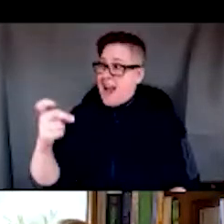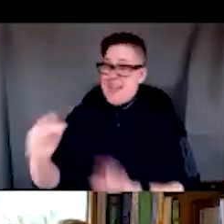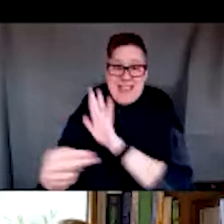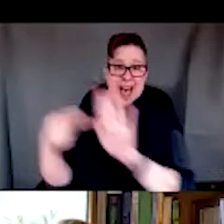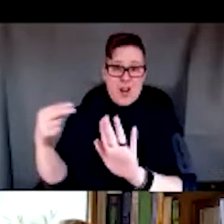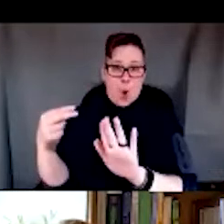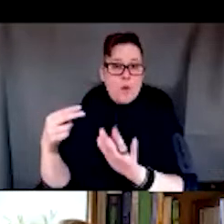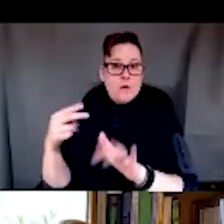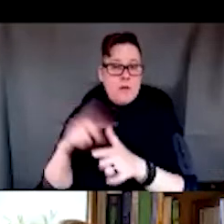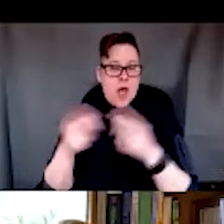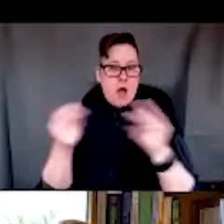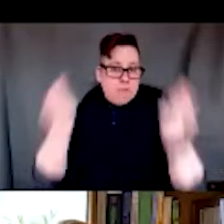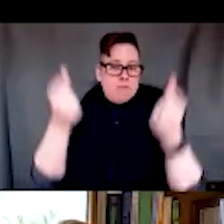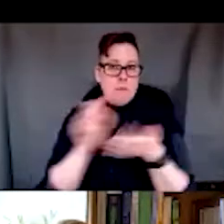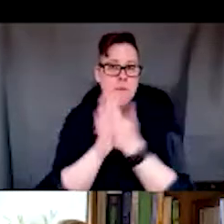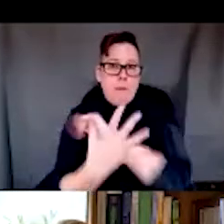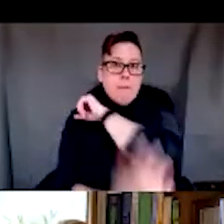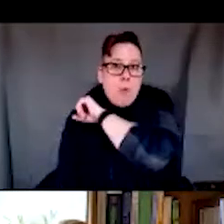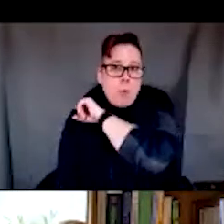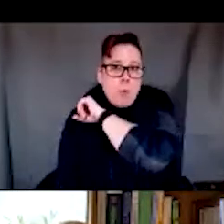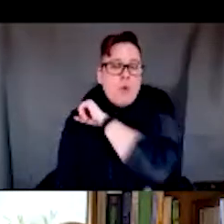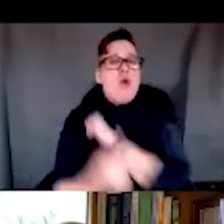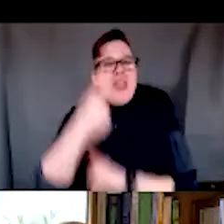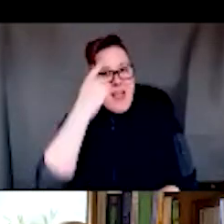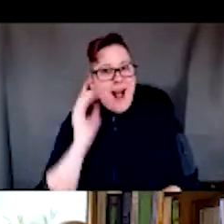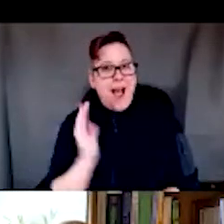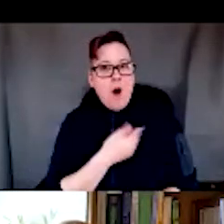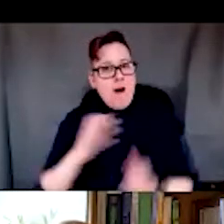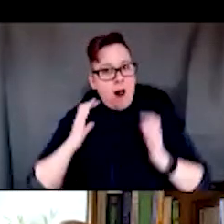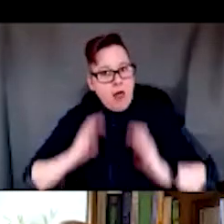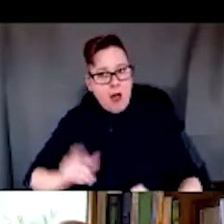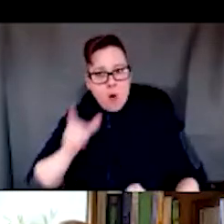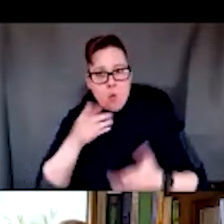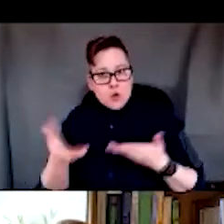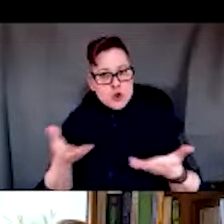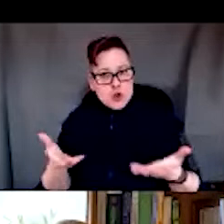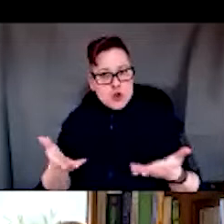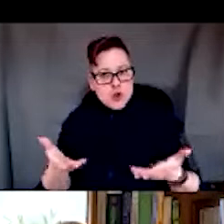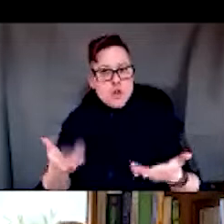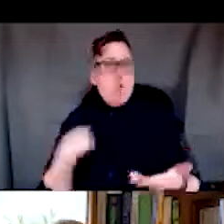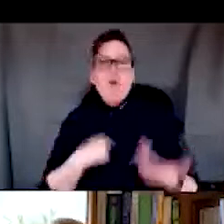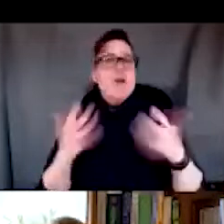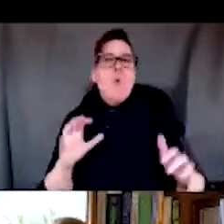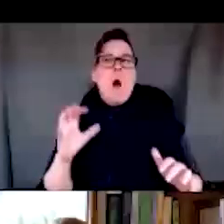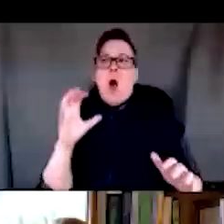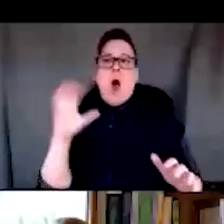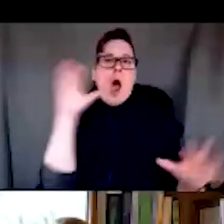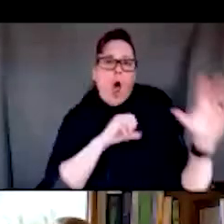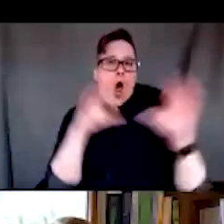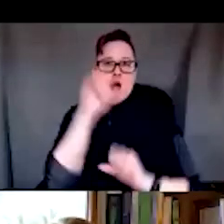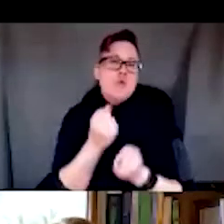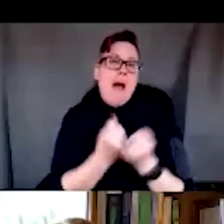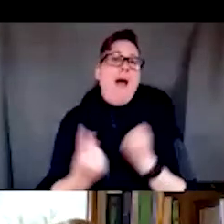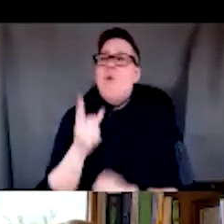So as we think about the clients that we serve in the community, we certainly don't want to be making assumptions that everyone in